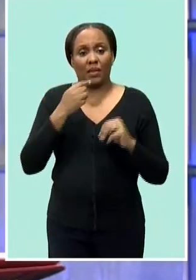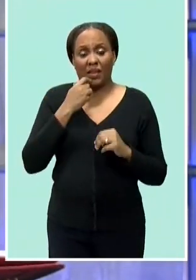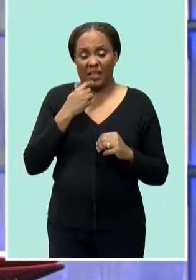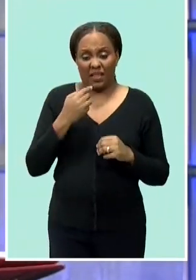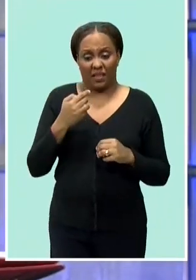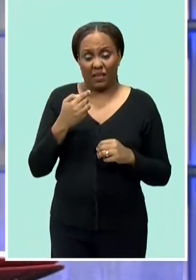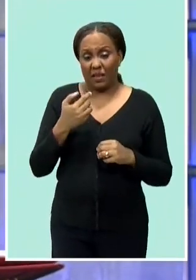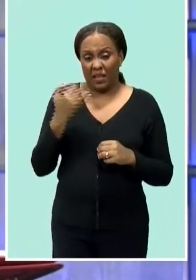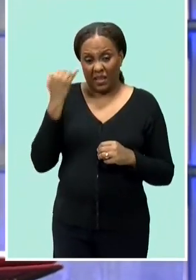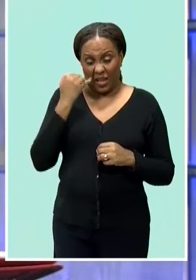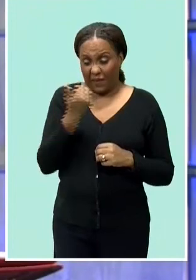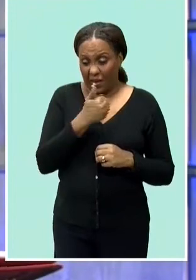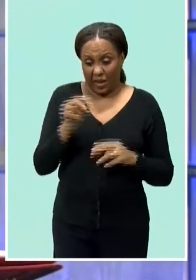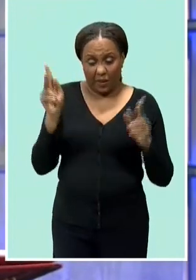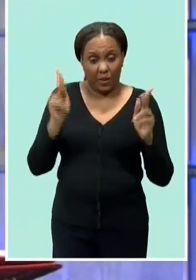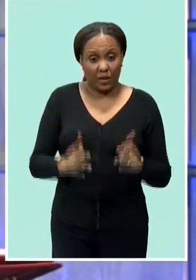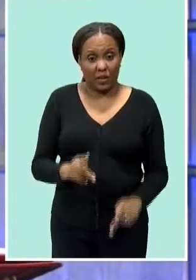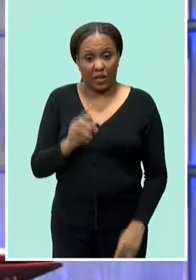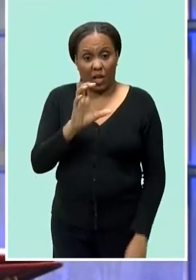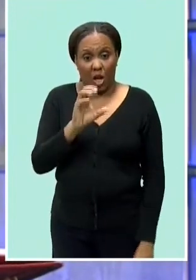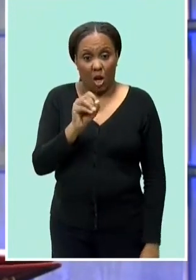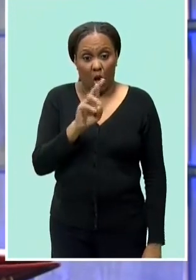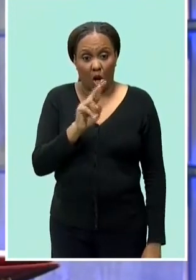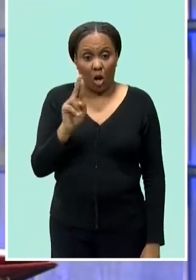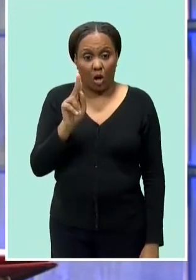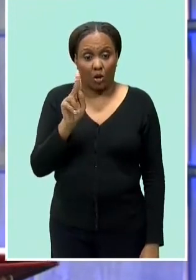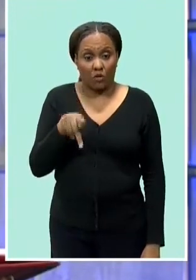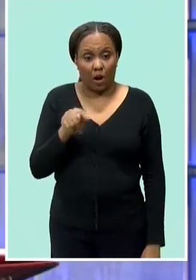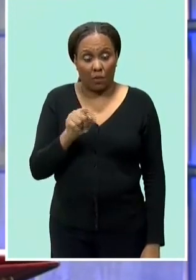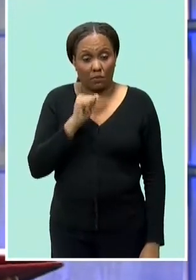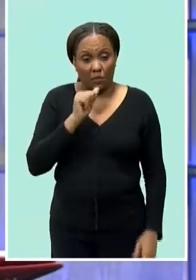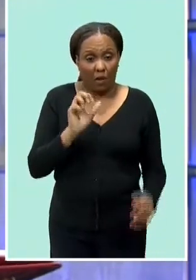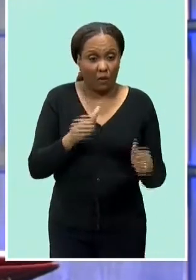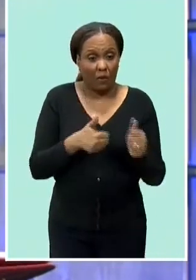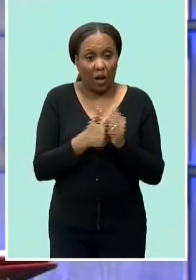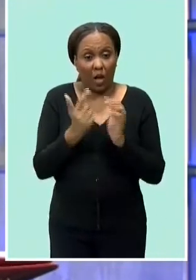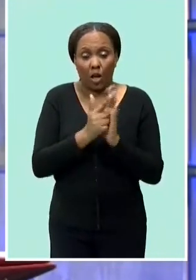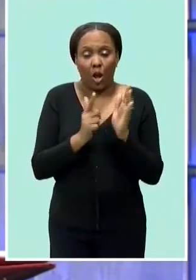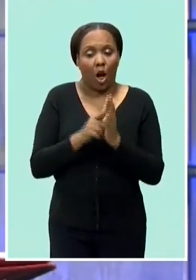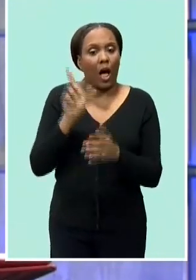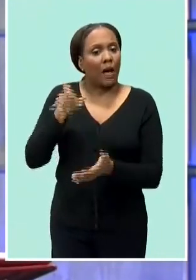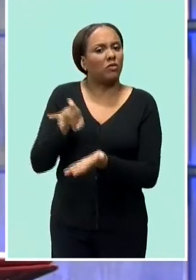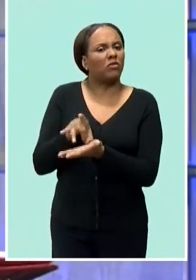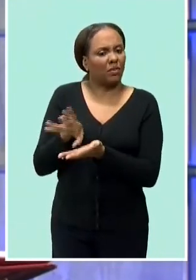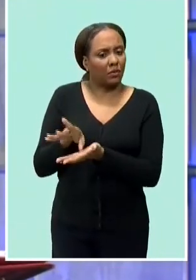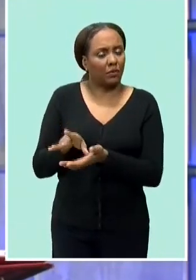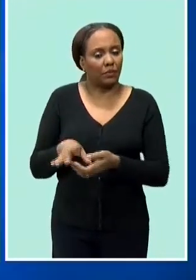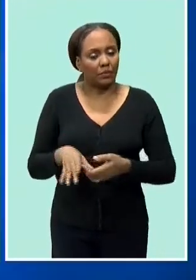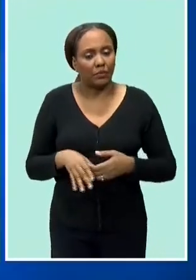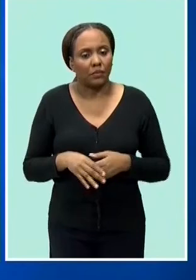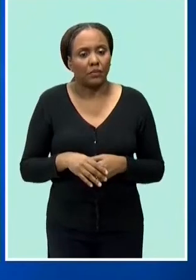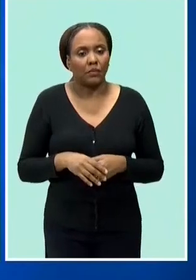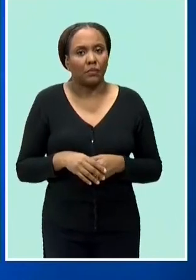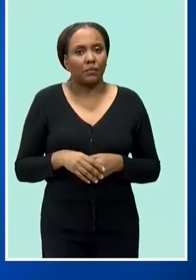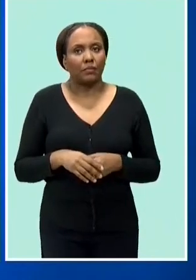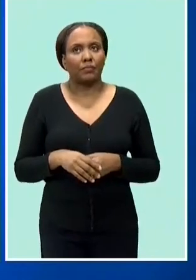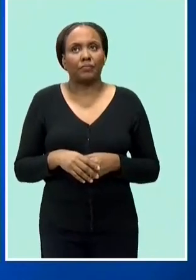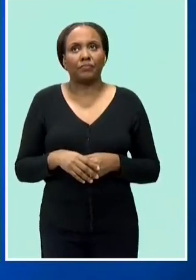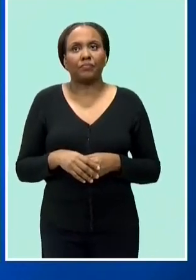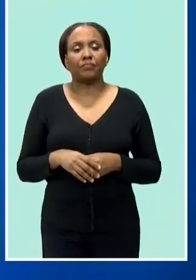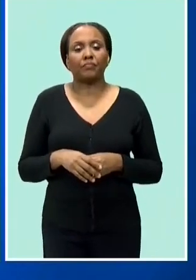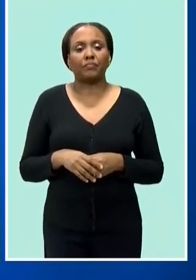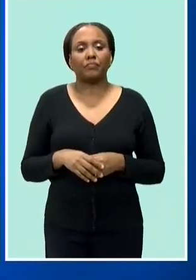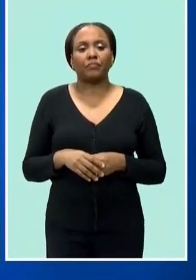corrupt and to work with the pnm to rebuild the society we have a report from ttt addressing the pnm